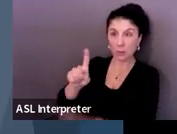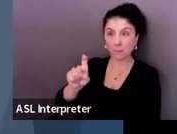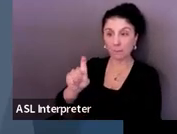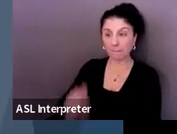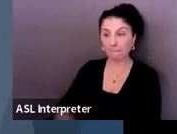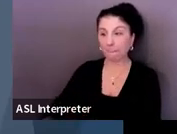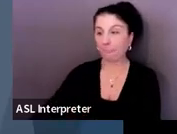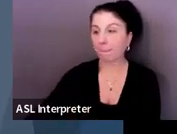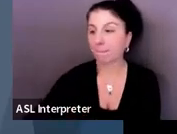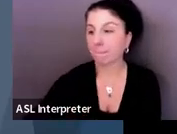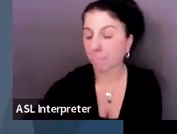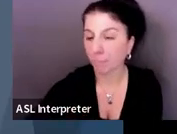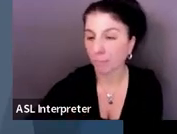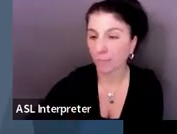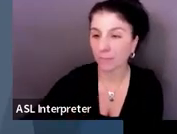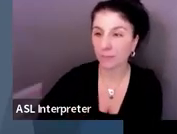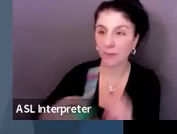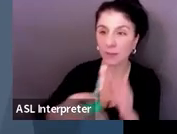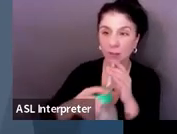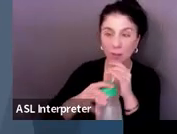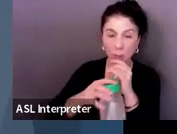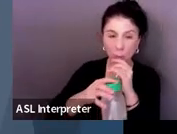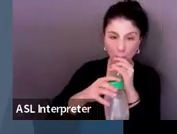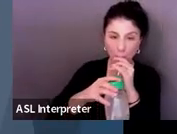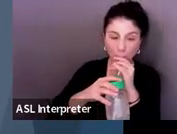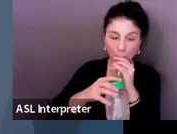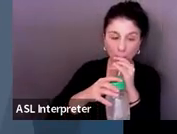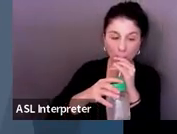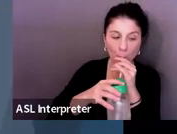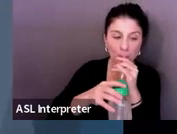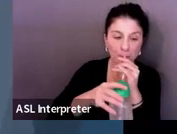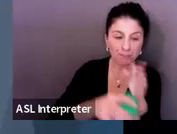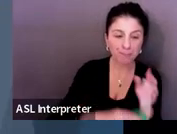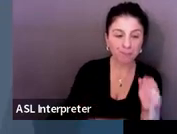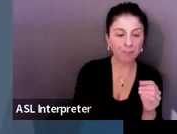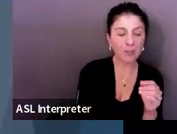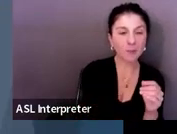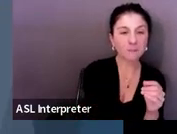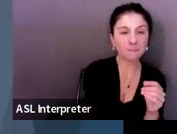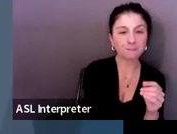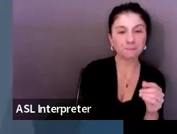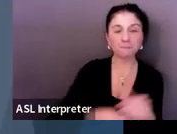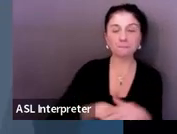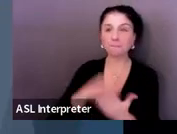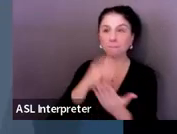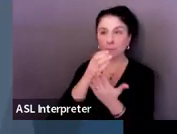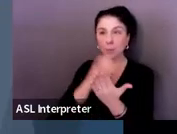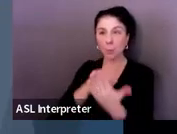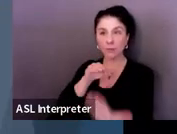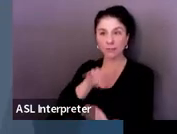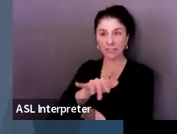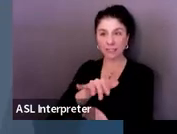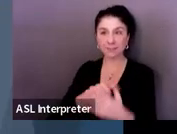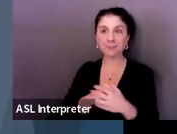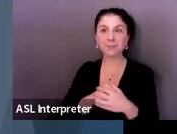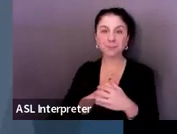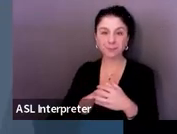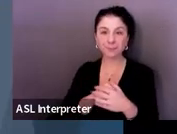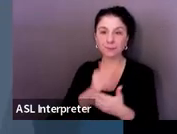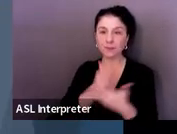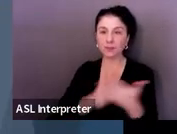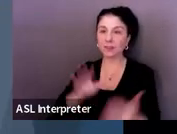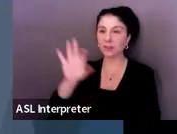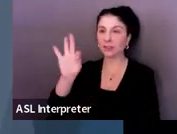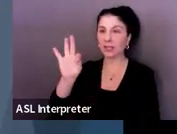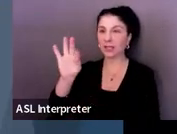All right. I love this small group and we can move right on to the course of study that's going to be in this section 9e.